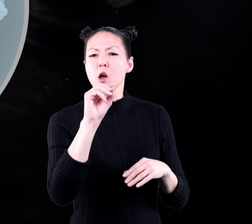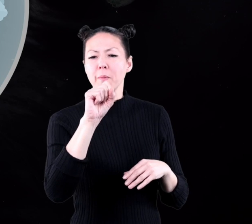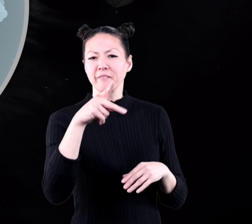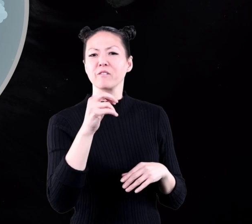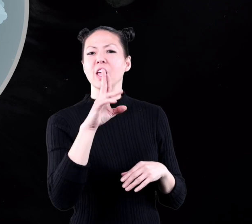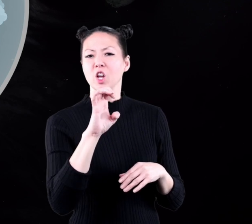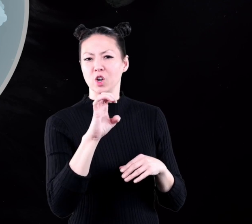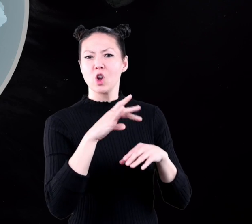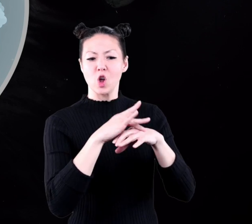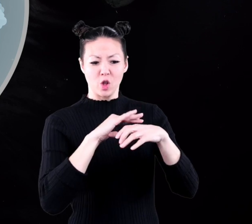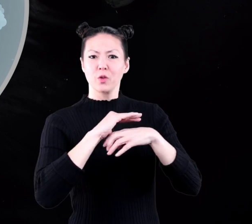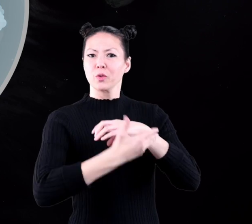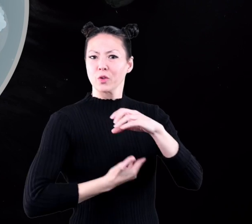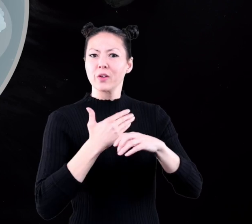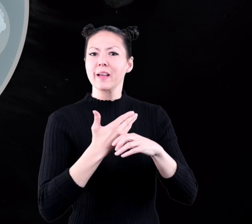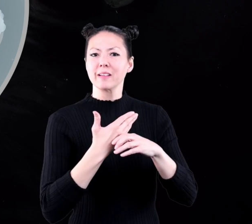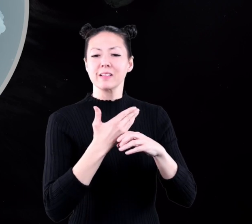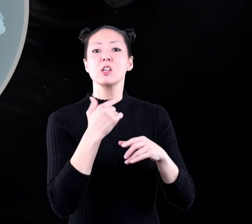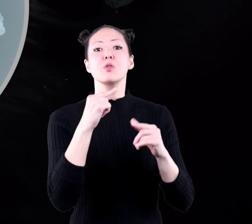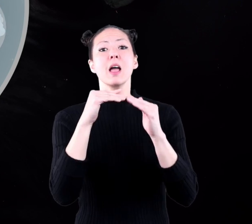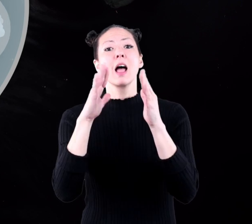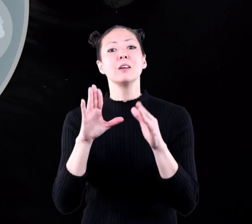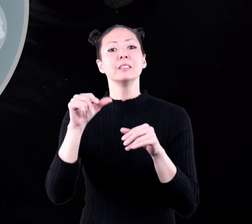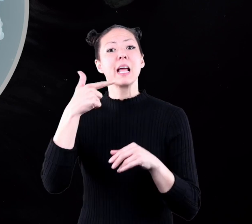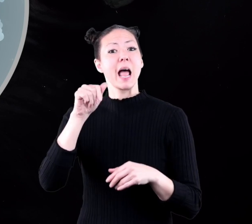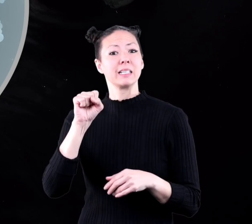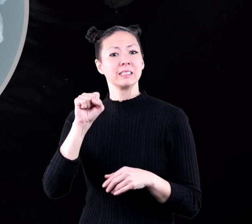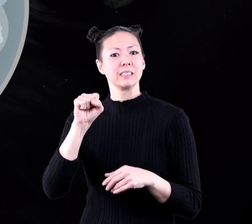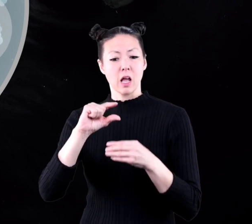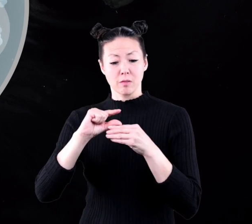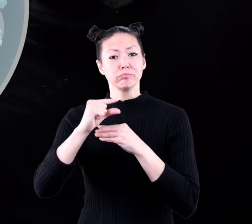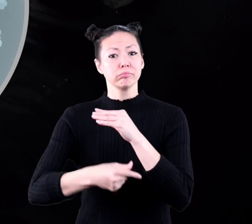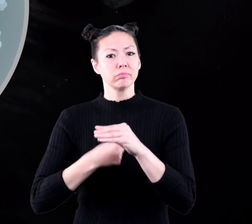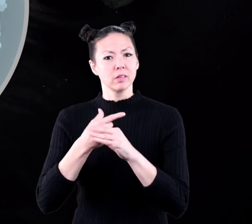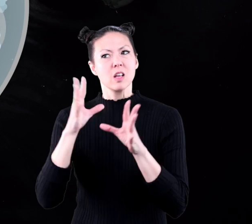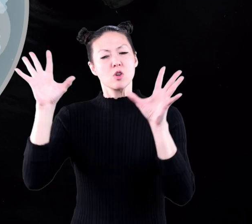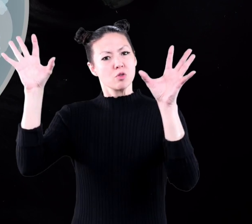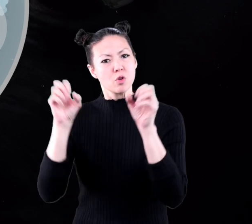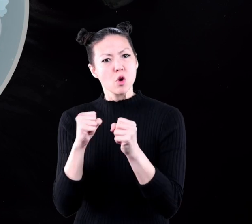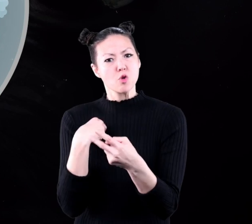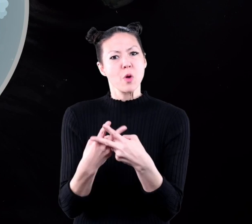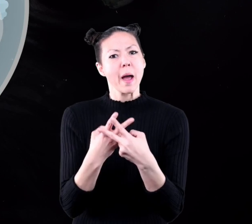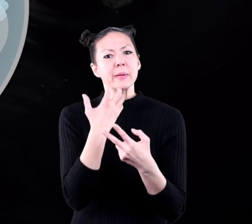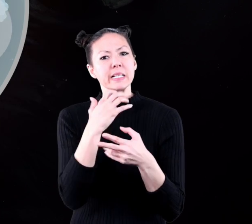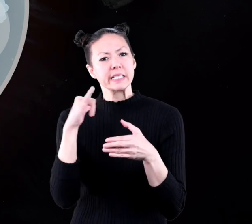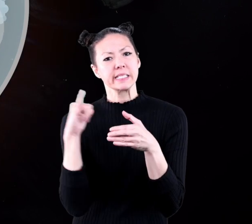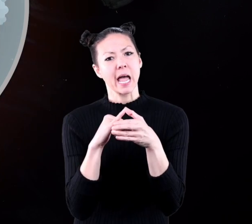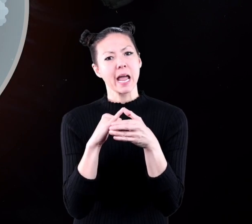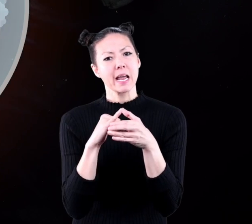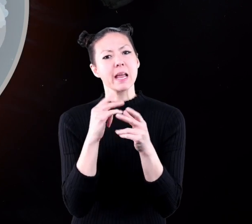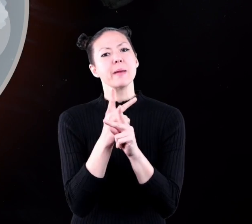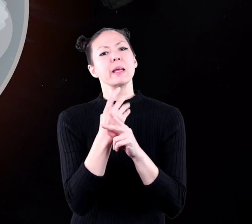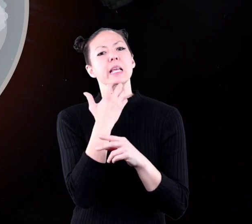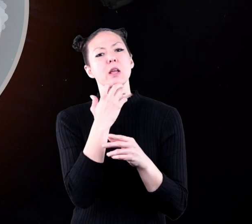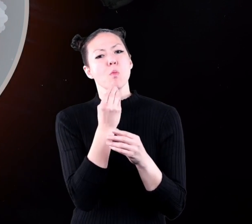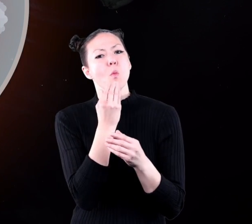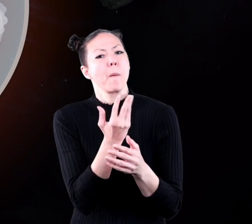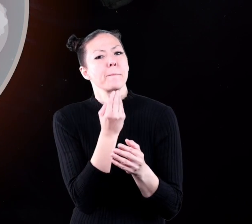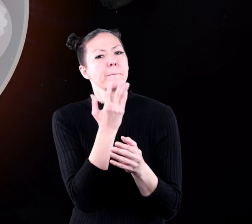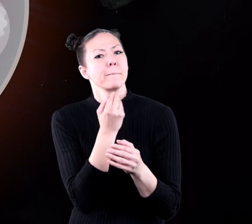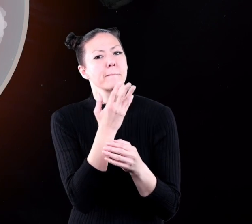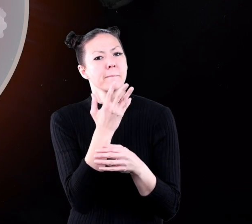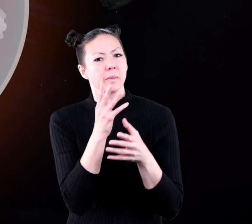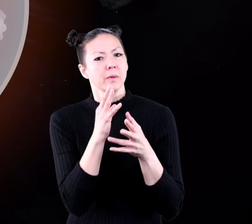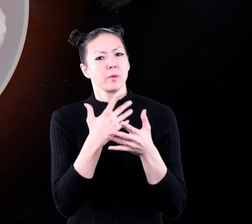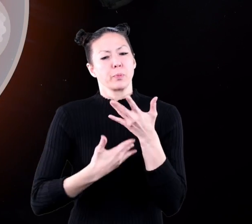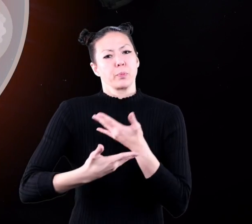atmosphere. Greenhouse gases in the atmosphere trap heat from the sun, warming up Earth and